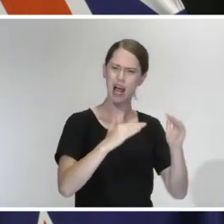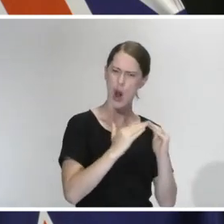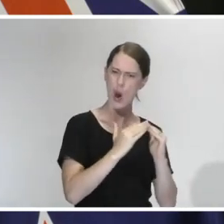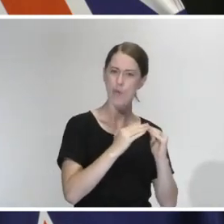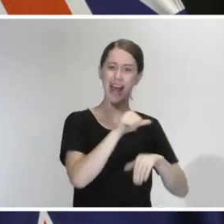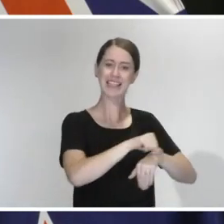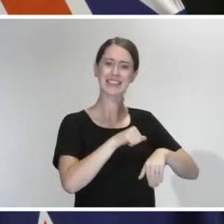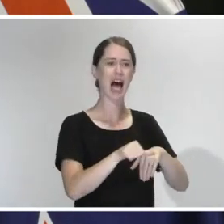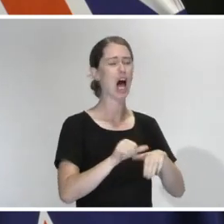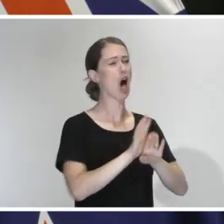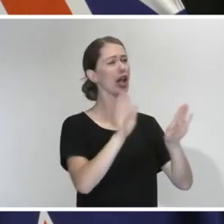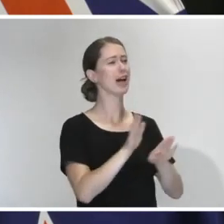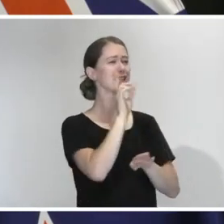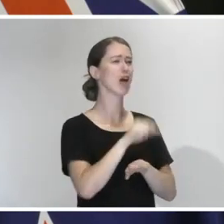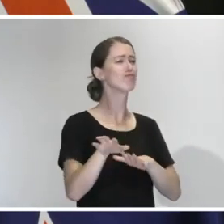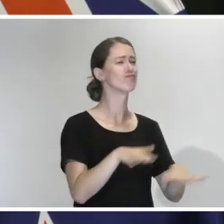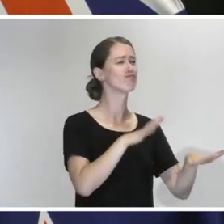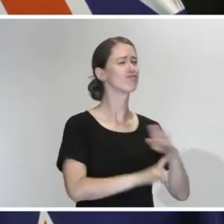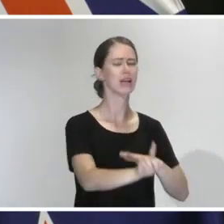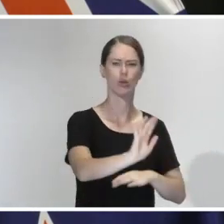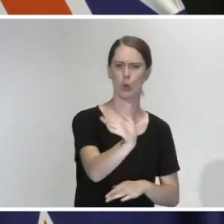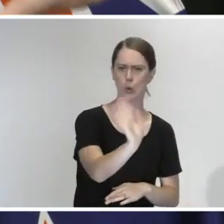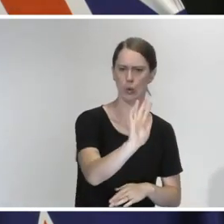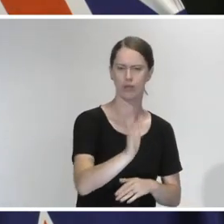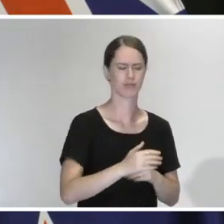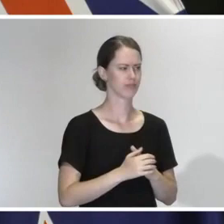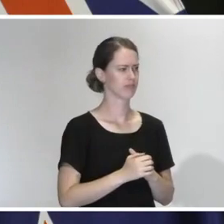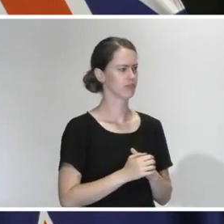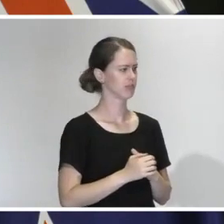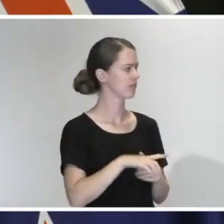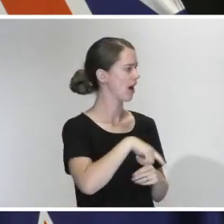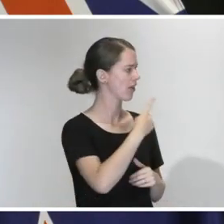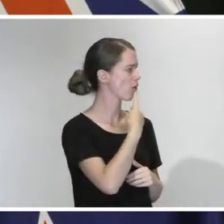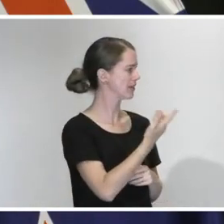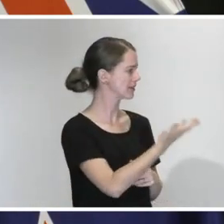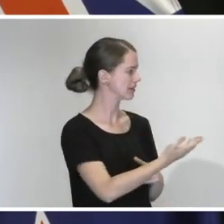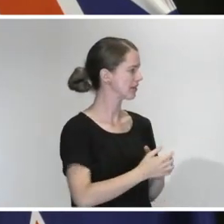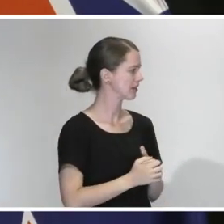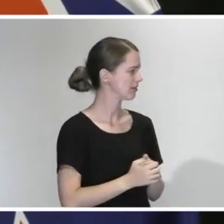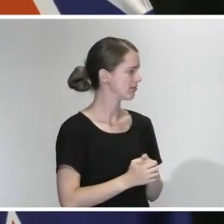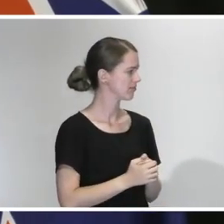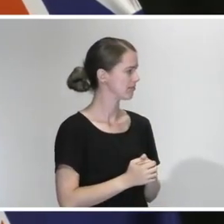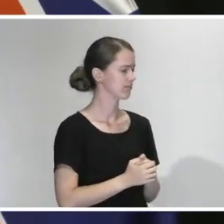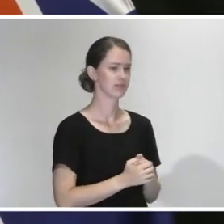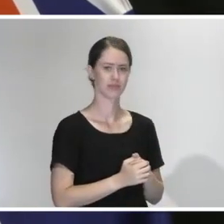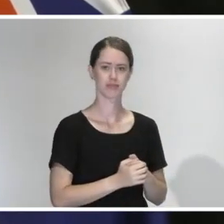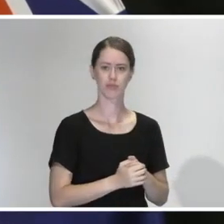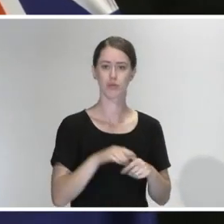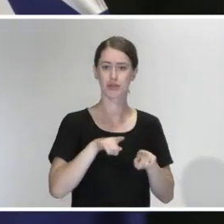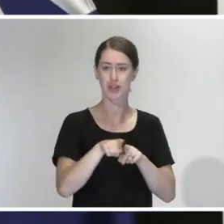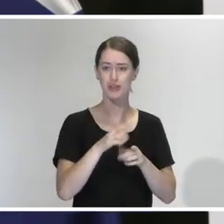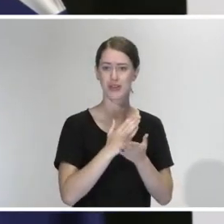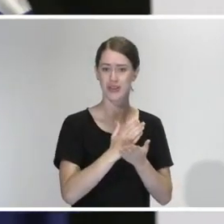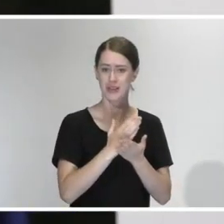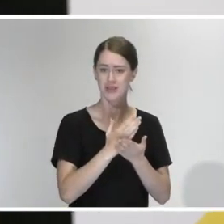Easter does not mean that the rules of Alert Level 4 have changed. Director General, you might have more to say on that perhaps because it is some public messaging we've been trying to